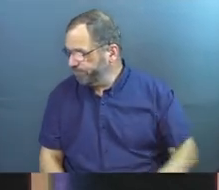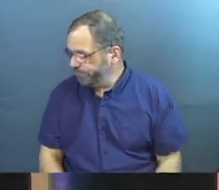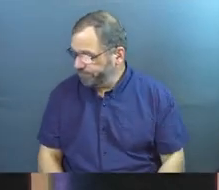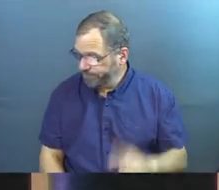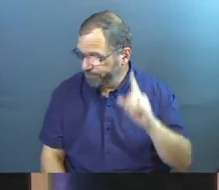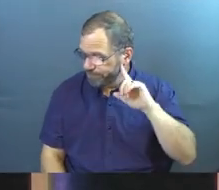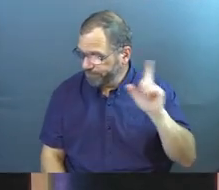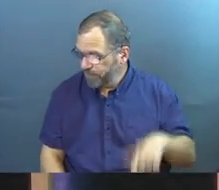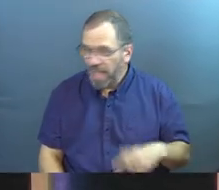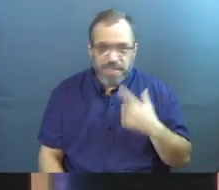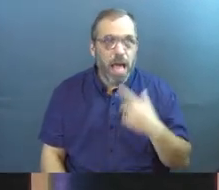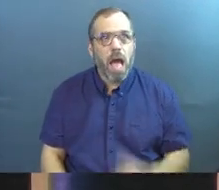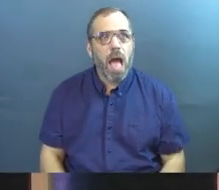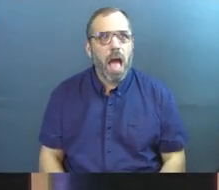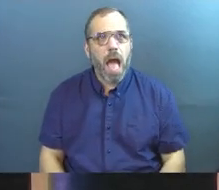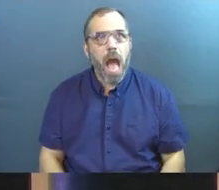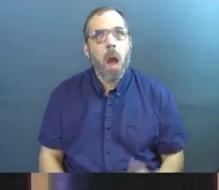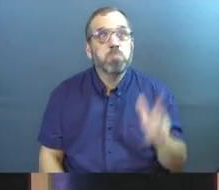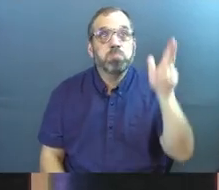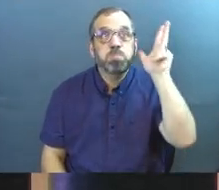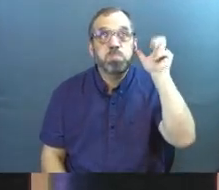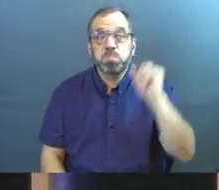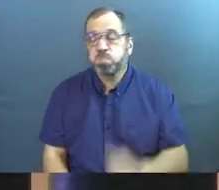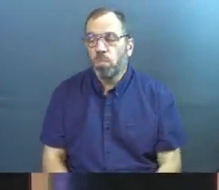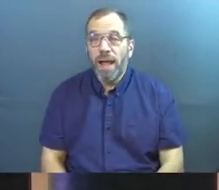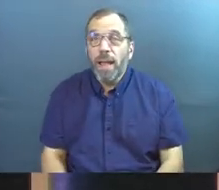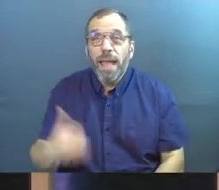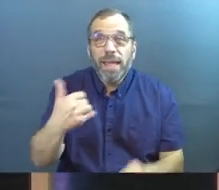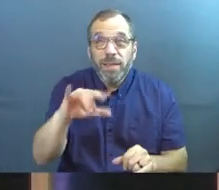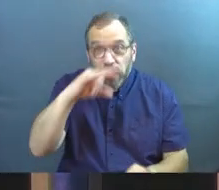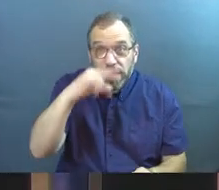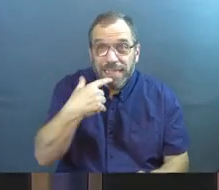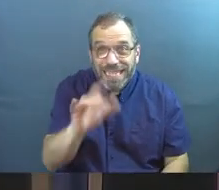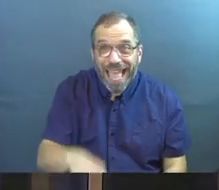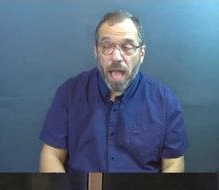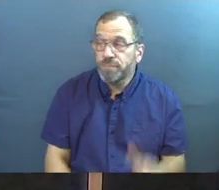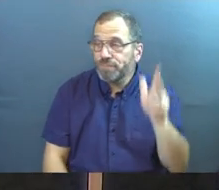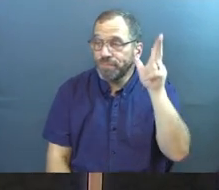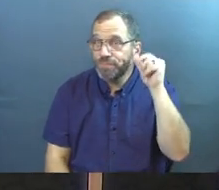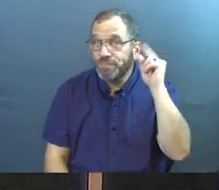And I would say things like, I didn't hear you. Have your kids ever said that to you?